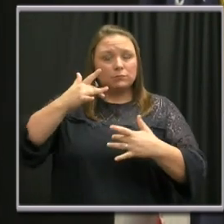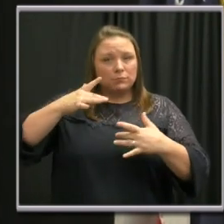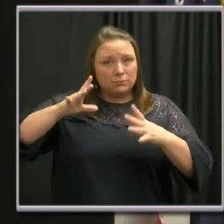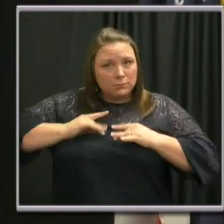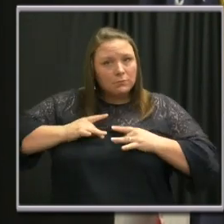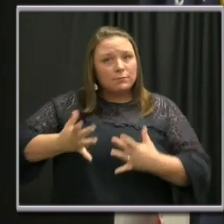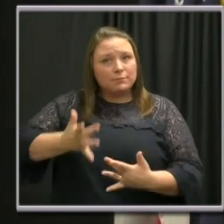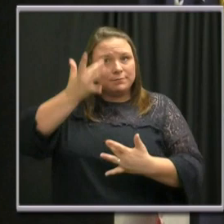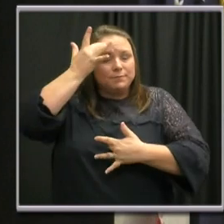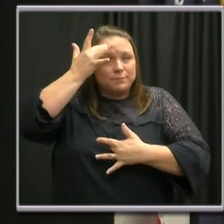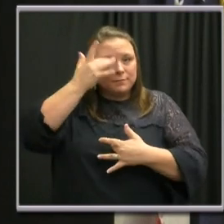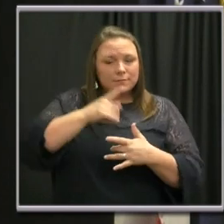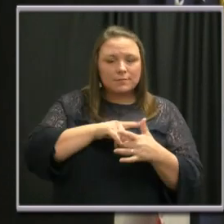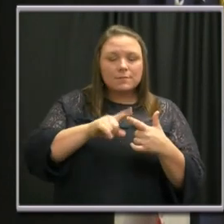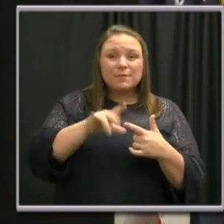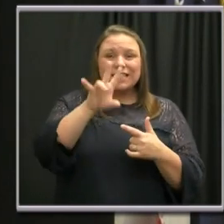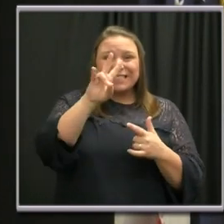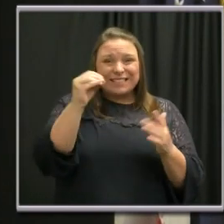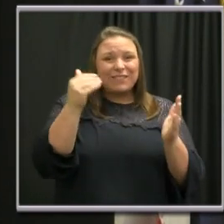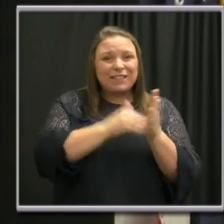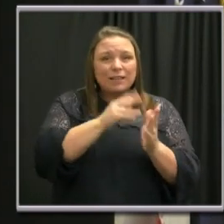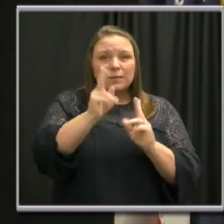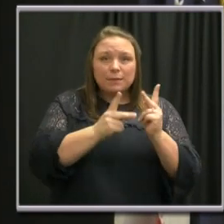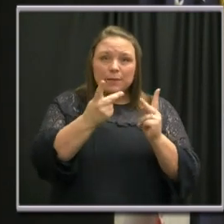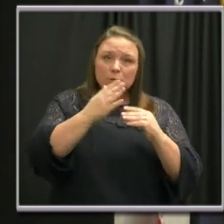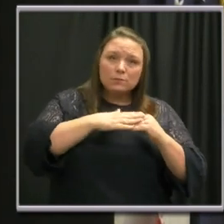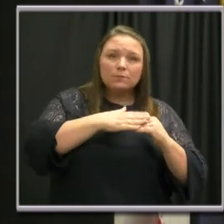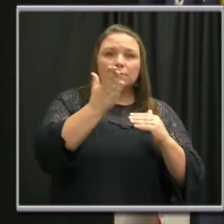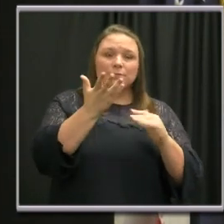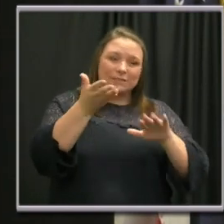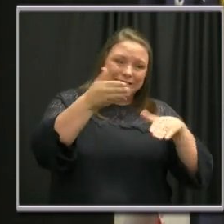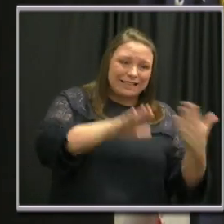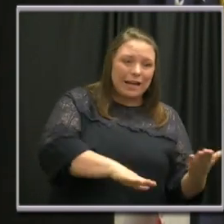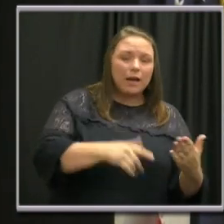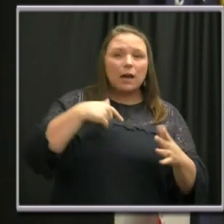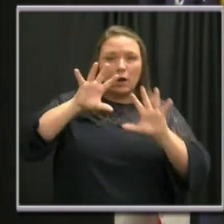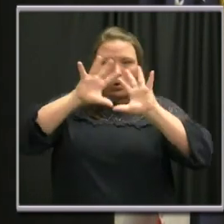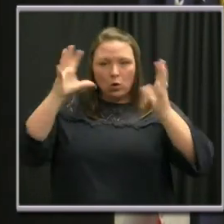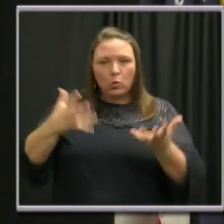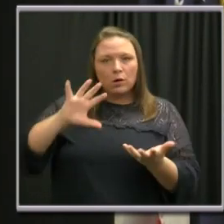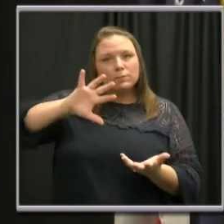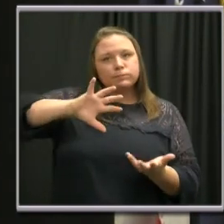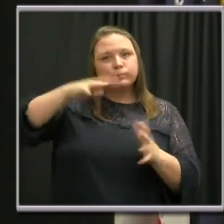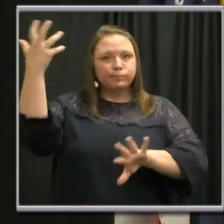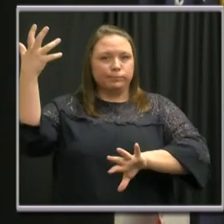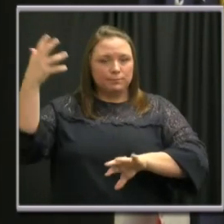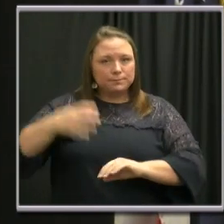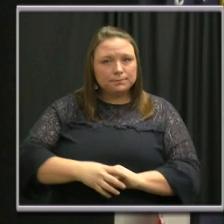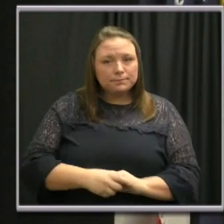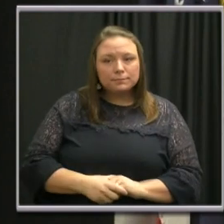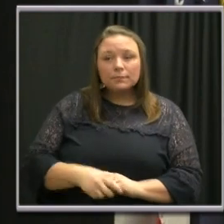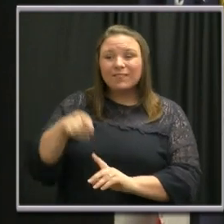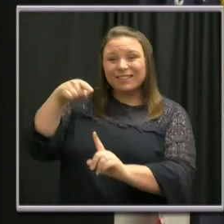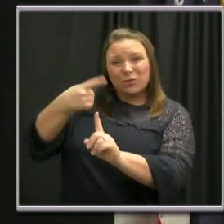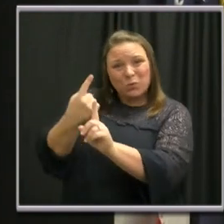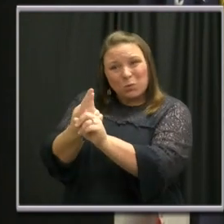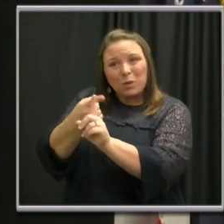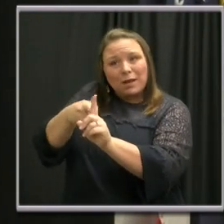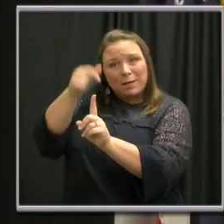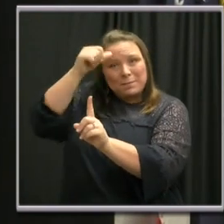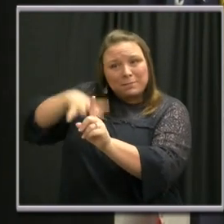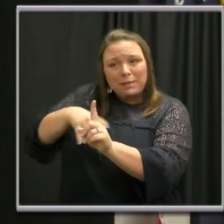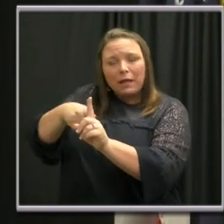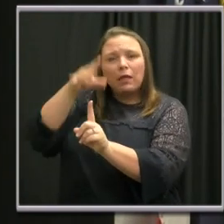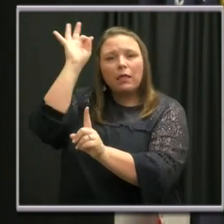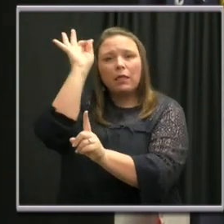over 70,000 people have died, and the world has been turned upside down. This man surely did not know